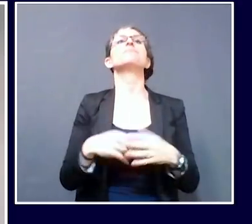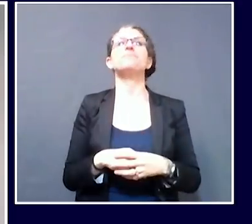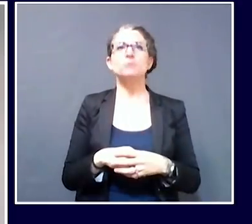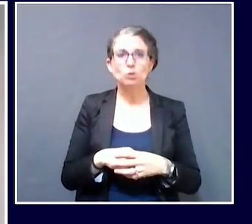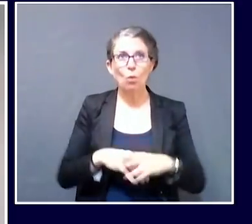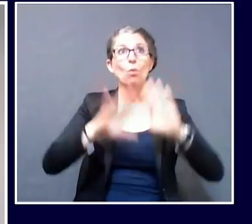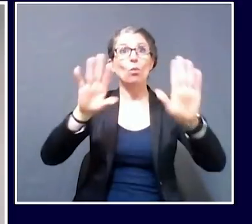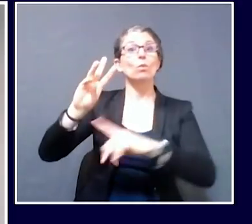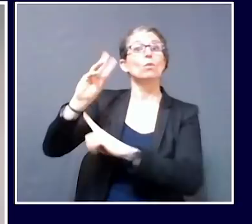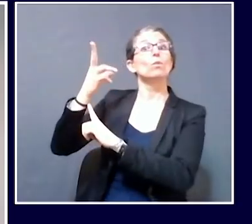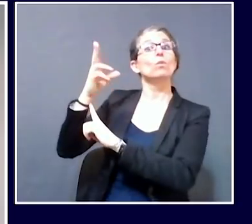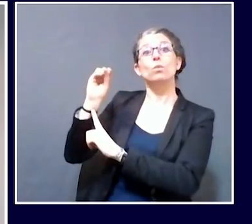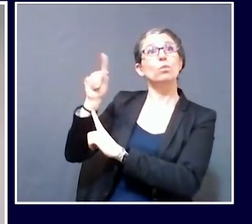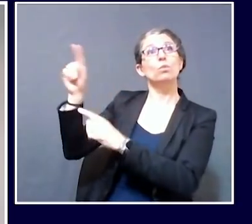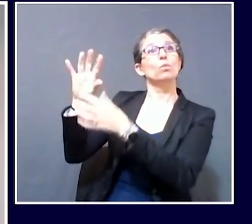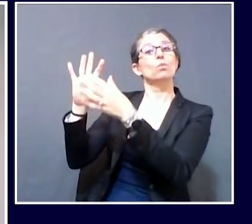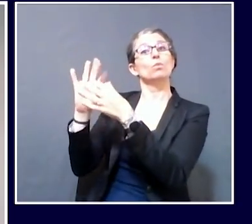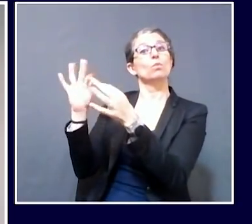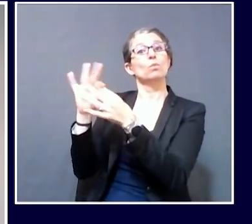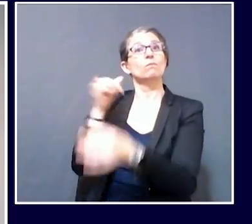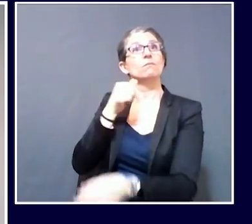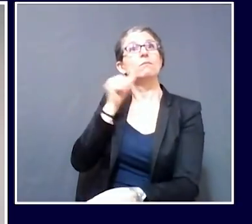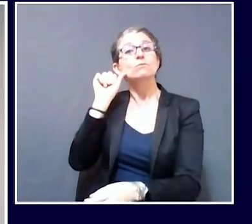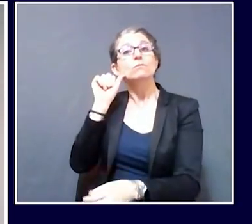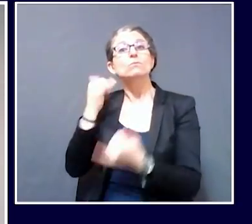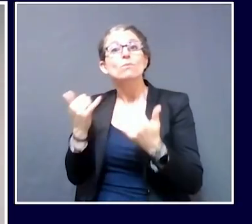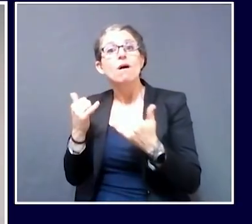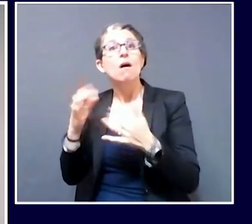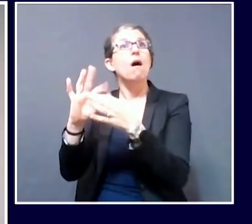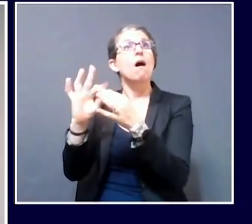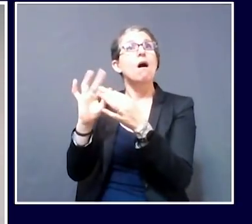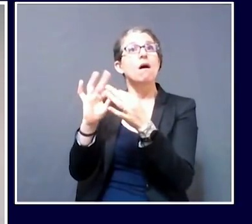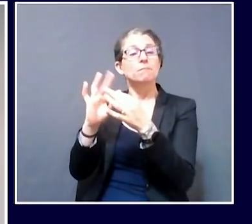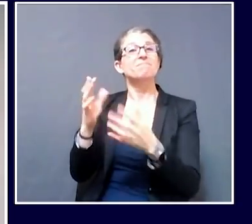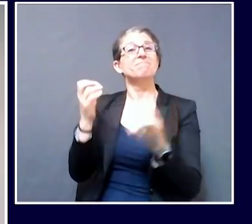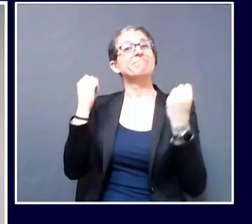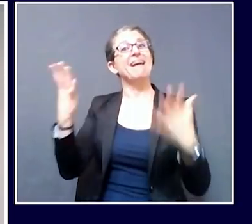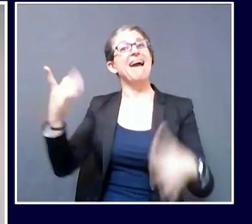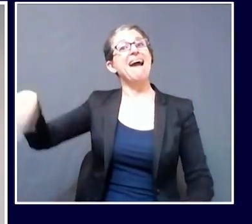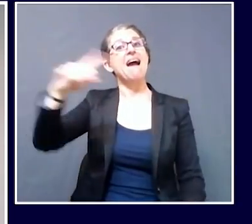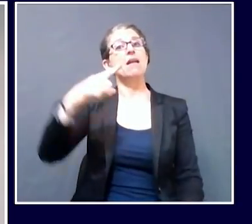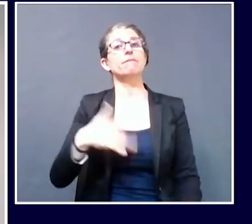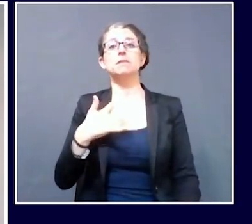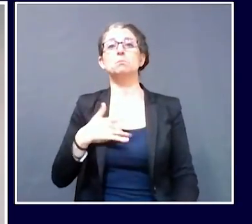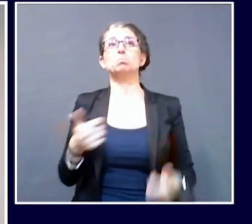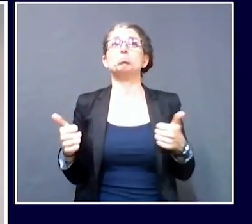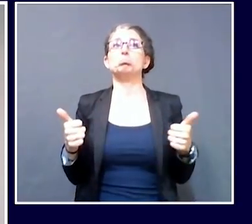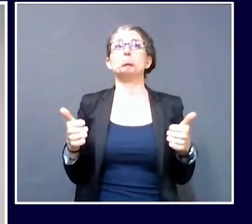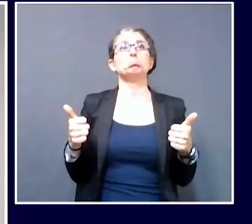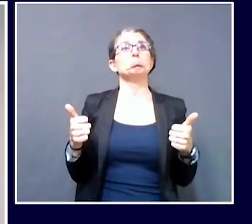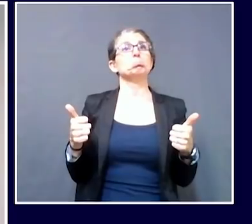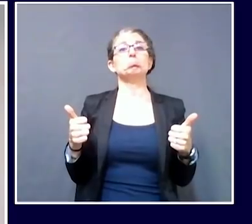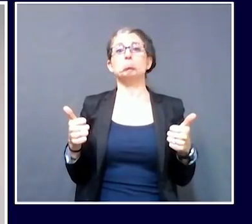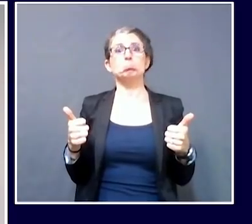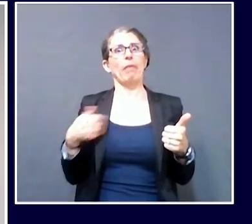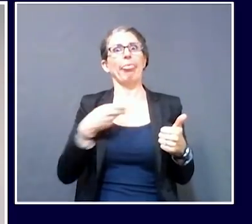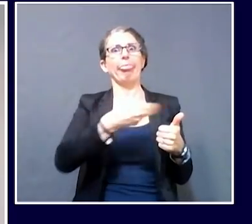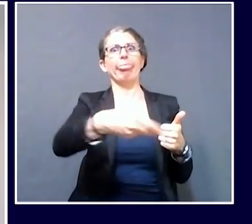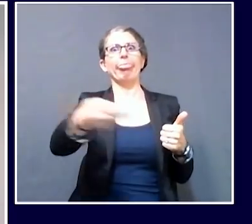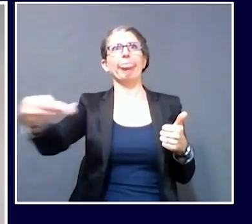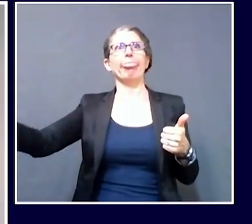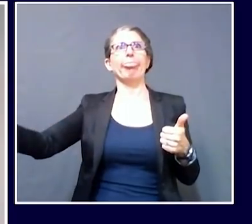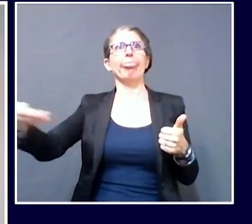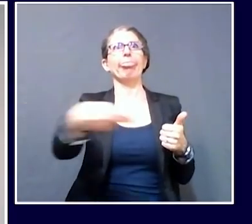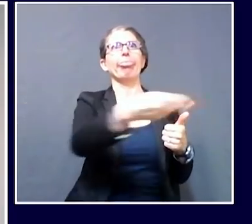any symptoms whatsoever versus people that can transmit the disease before they start showing symptoms.